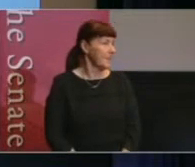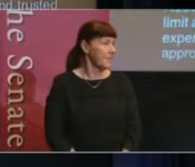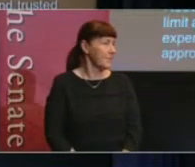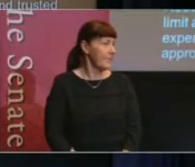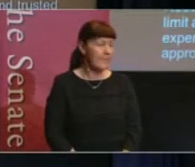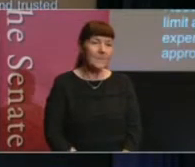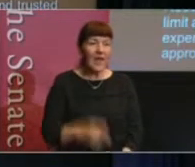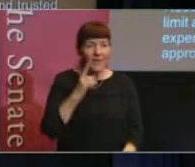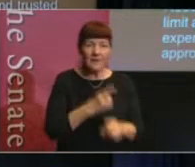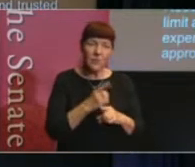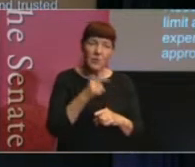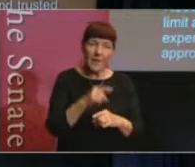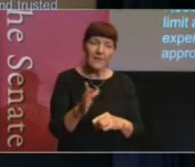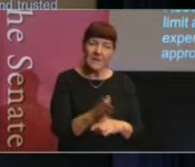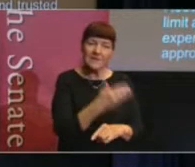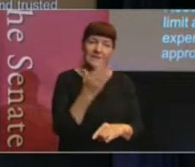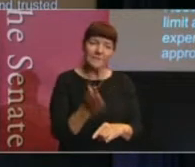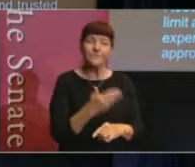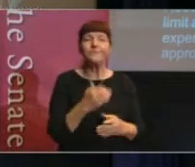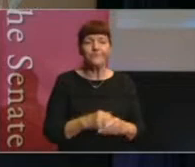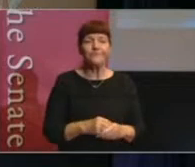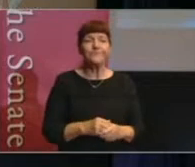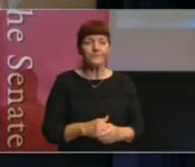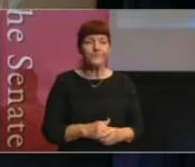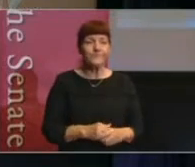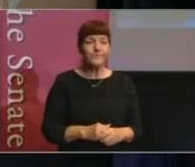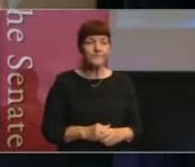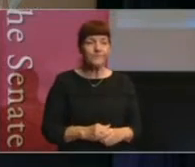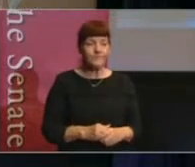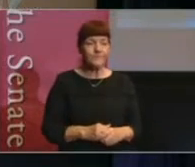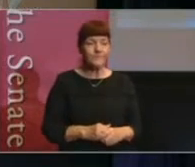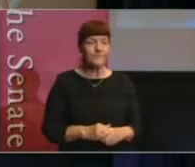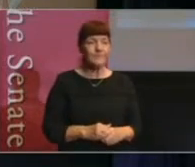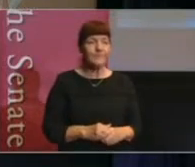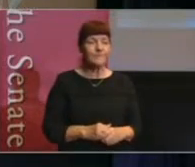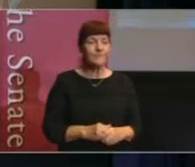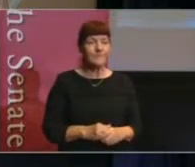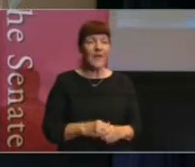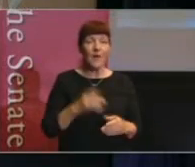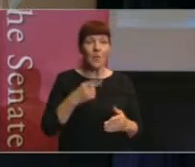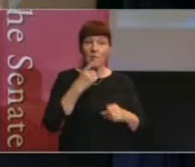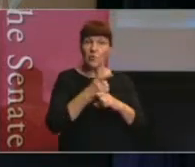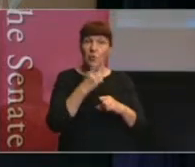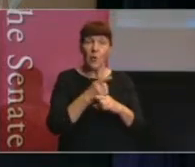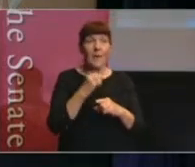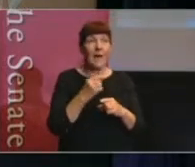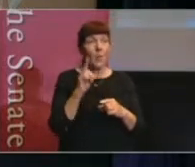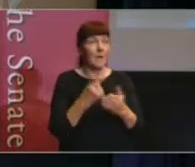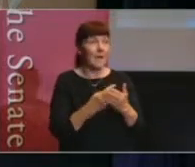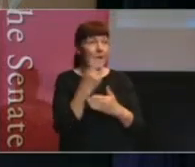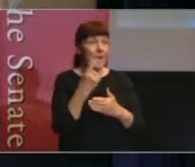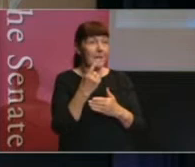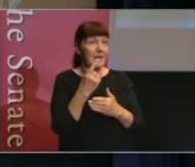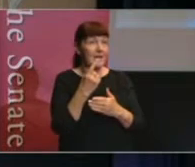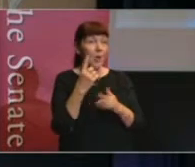I think I've talked about this. I'm going to move through a couple of these to get to this conference that happened in March a couple of